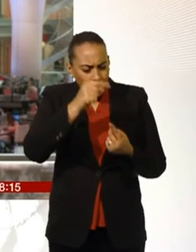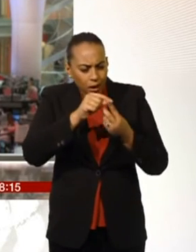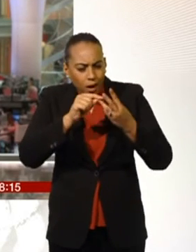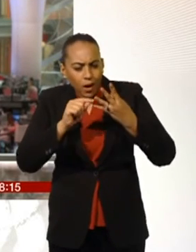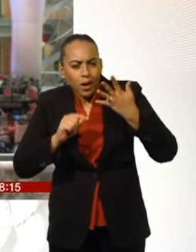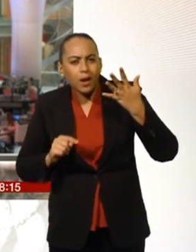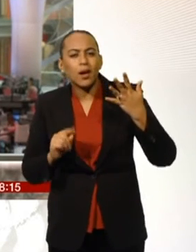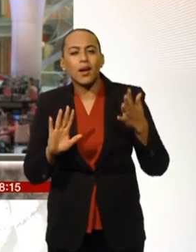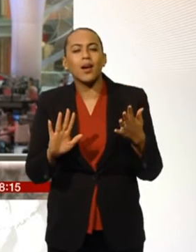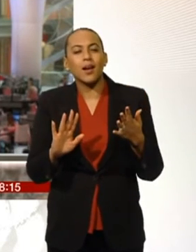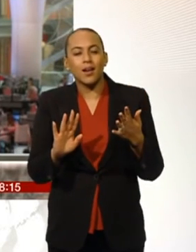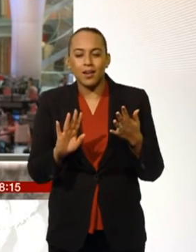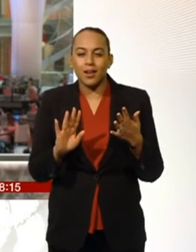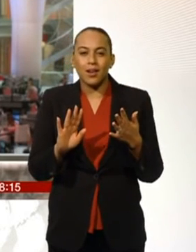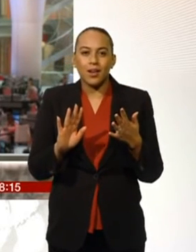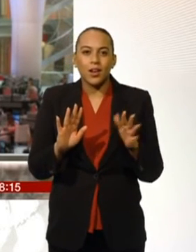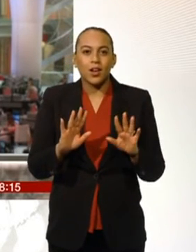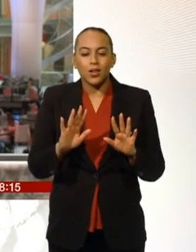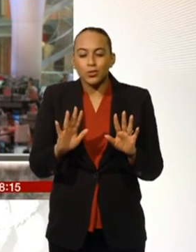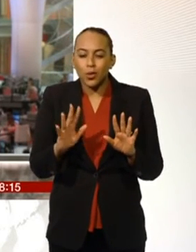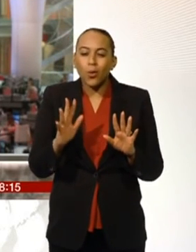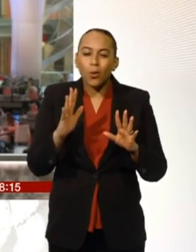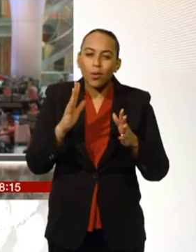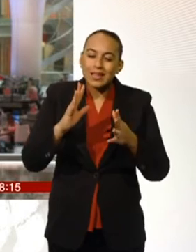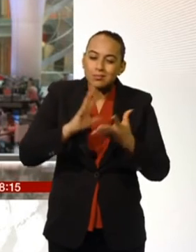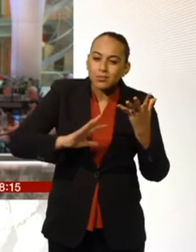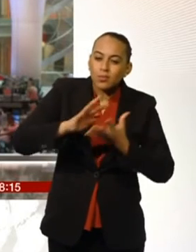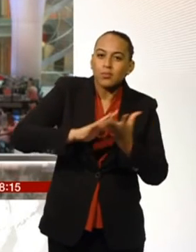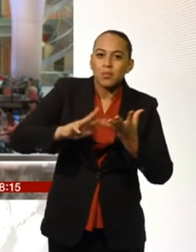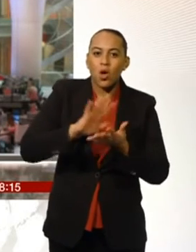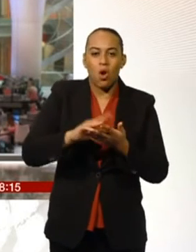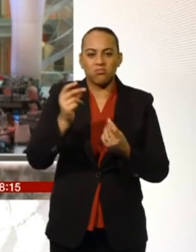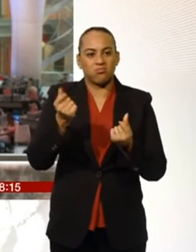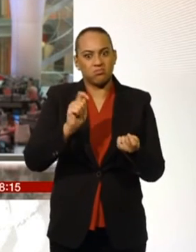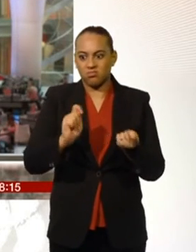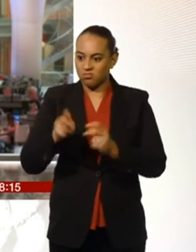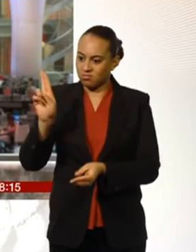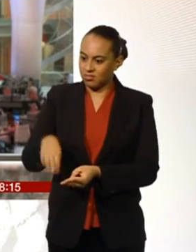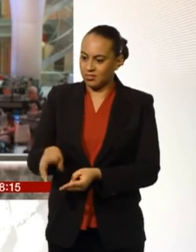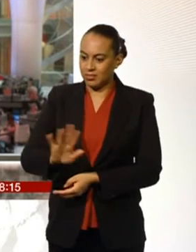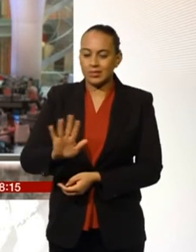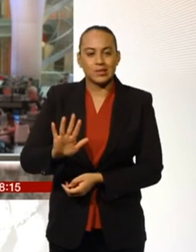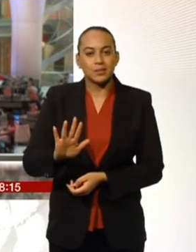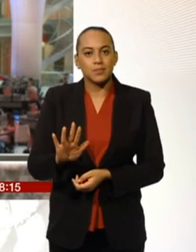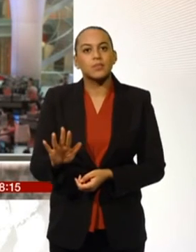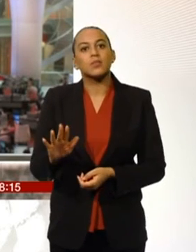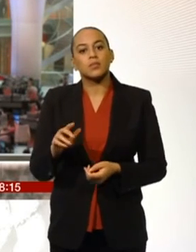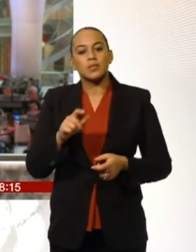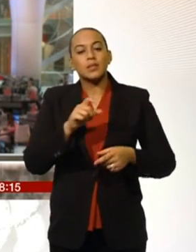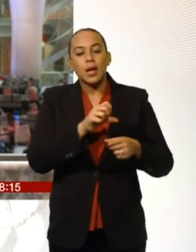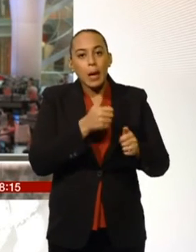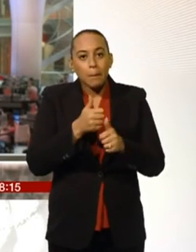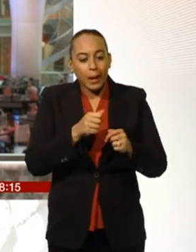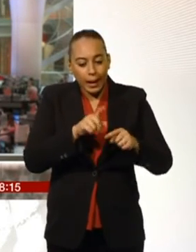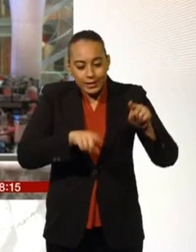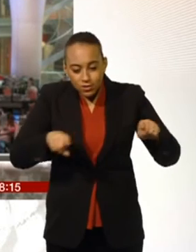So it's not just a simple case of wholesale price has gone down 20% therefore bills go down 20%. Each supplier will be looking